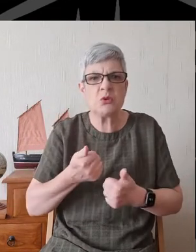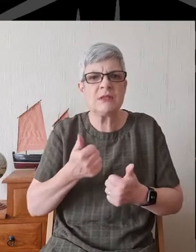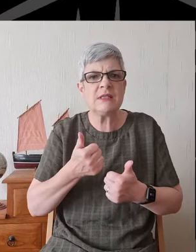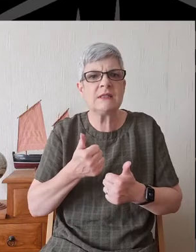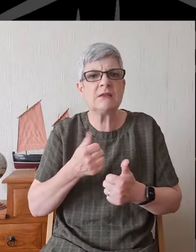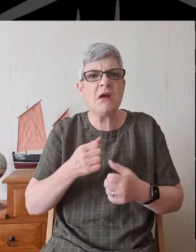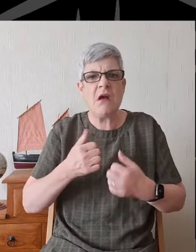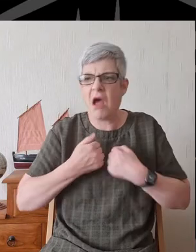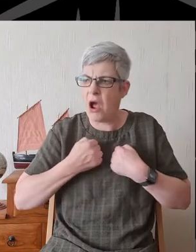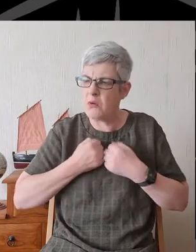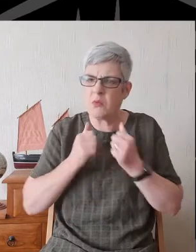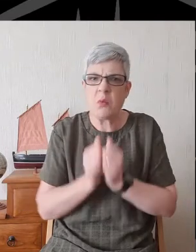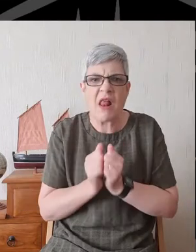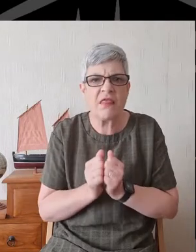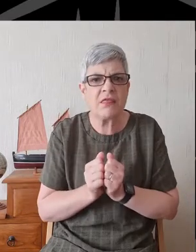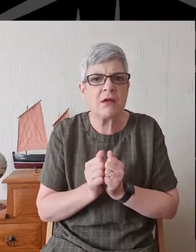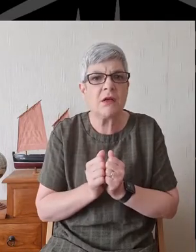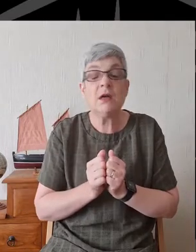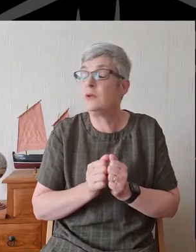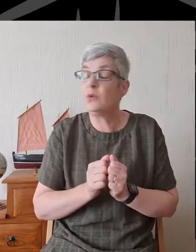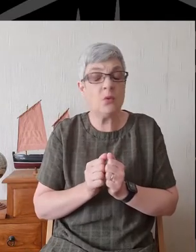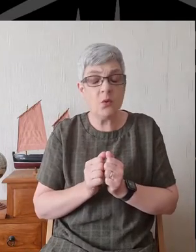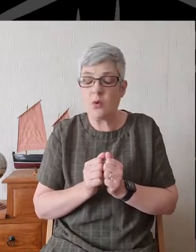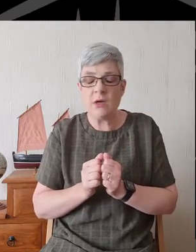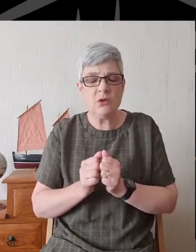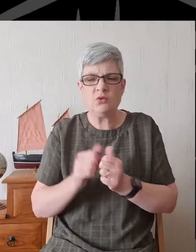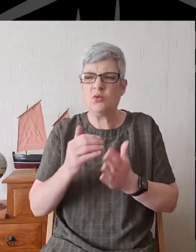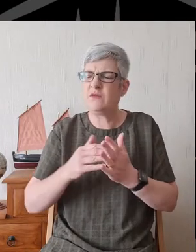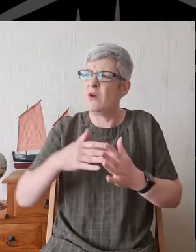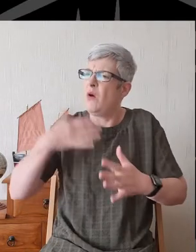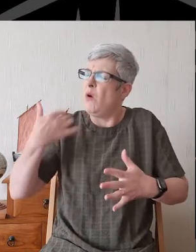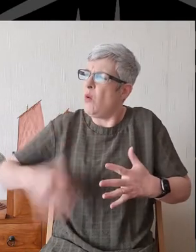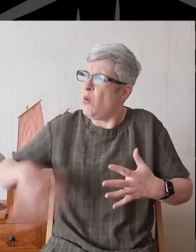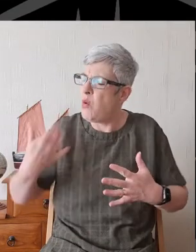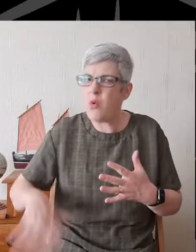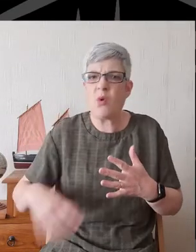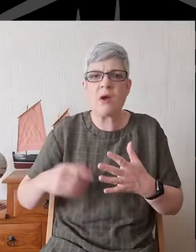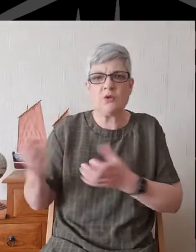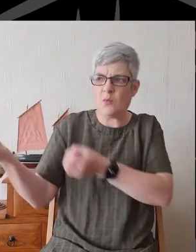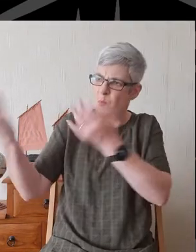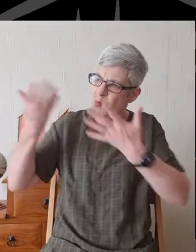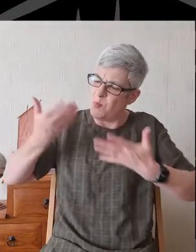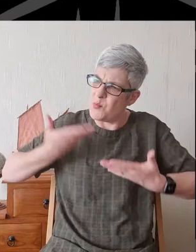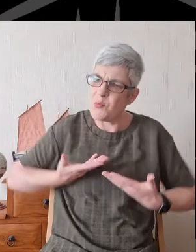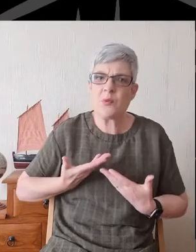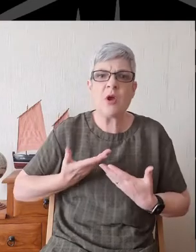But rather, at enormous cost to yourself, you have provided your Son as a Savior.